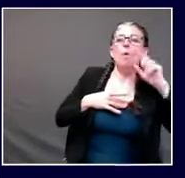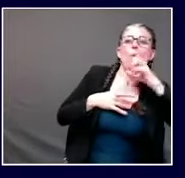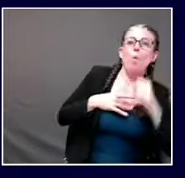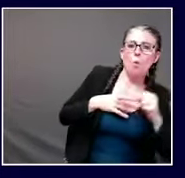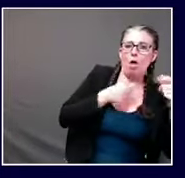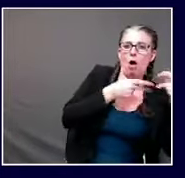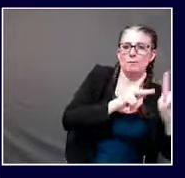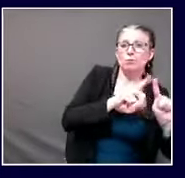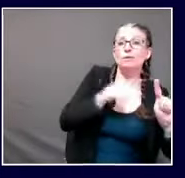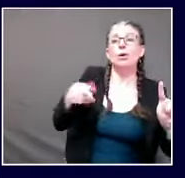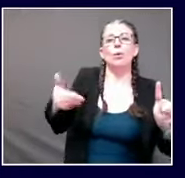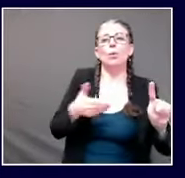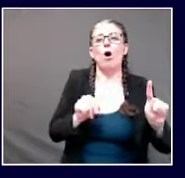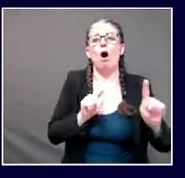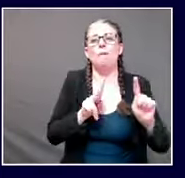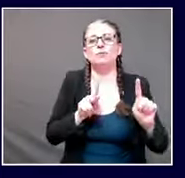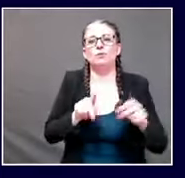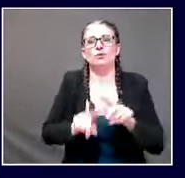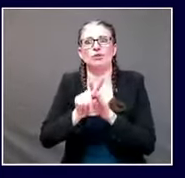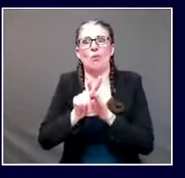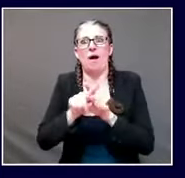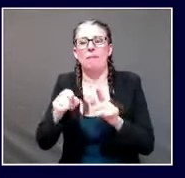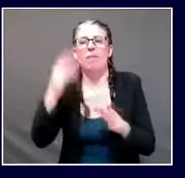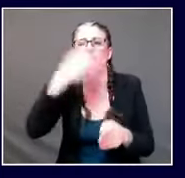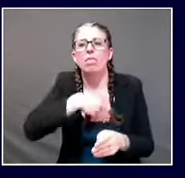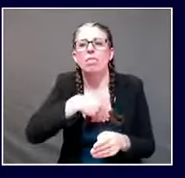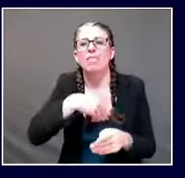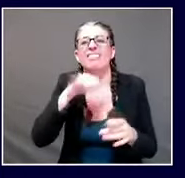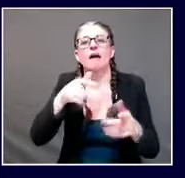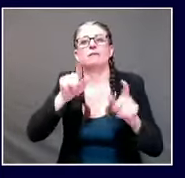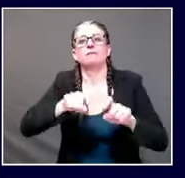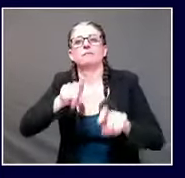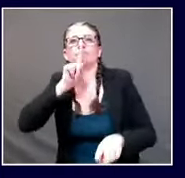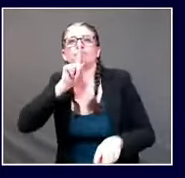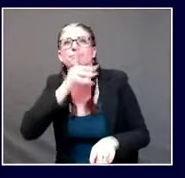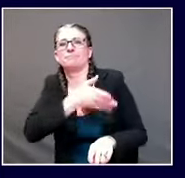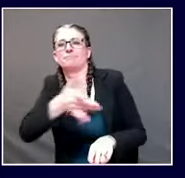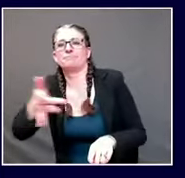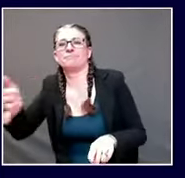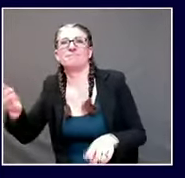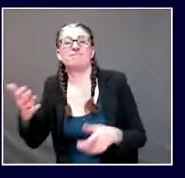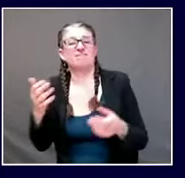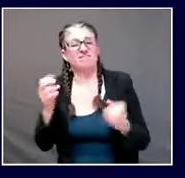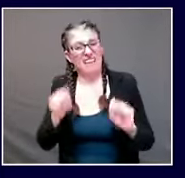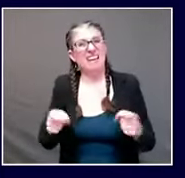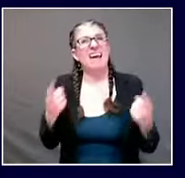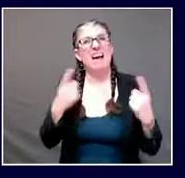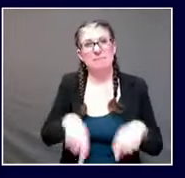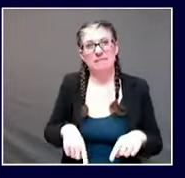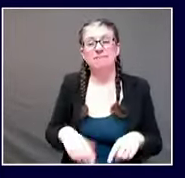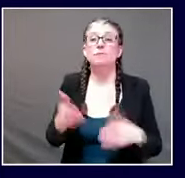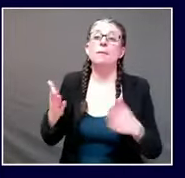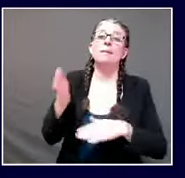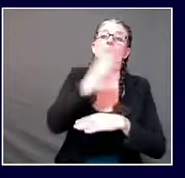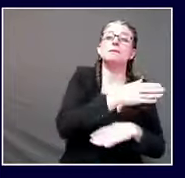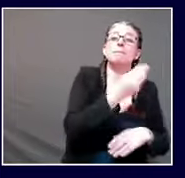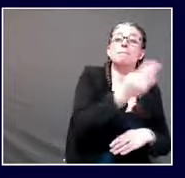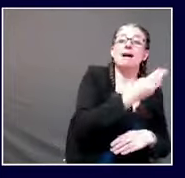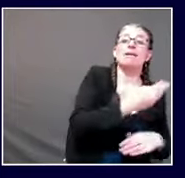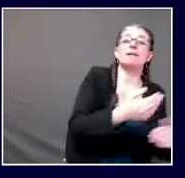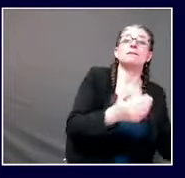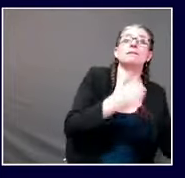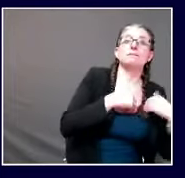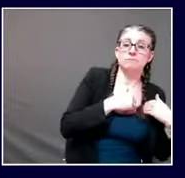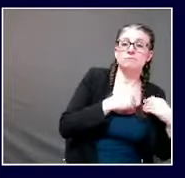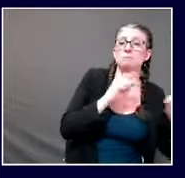avoiding crowds are just as important today as they were back in march thank you and happy